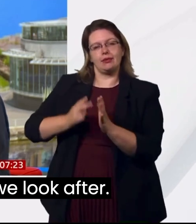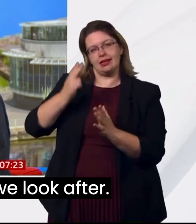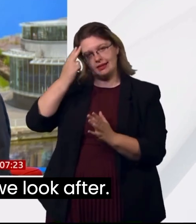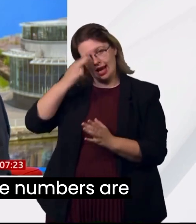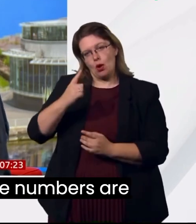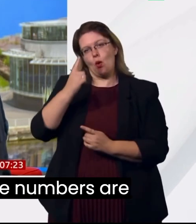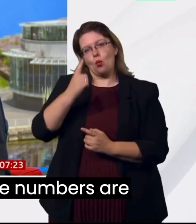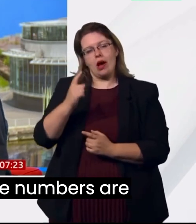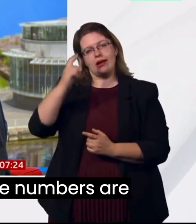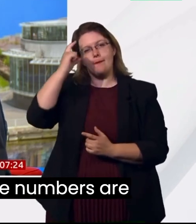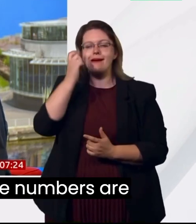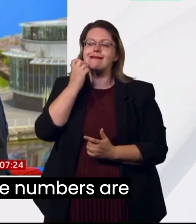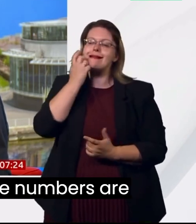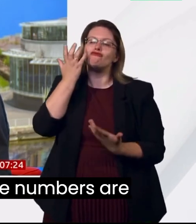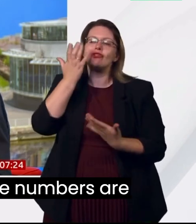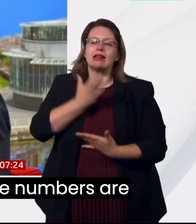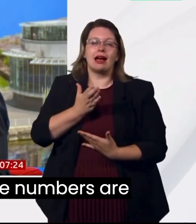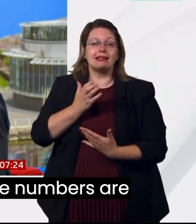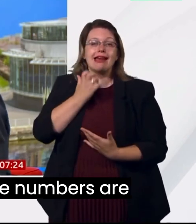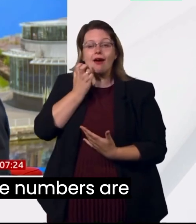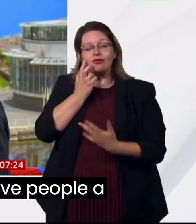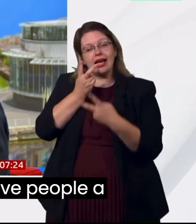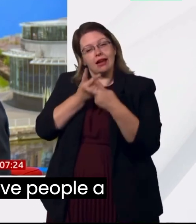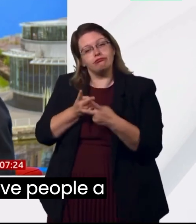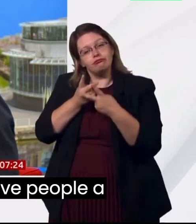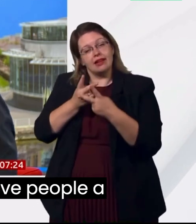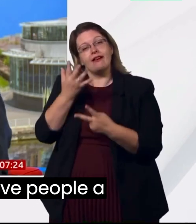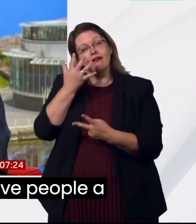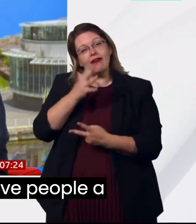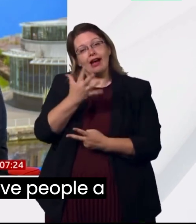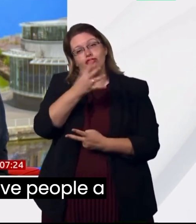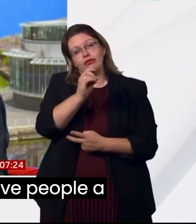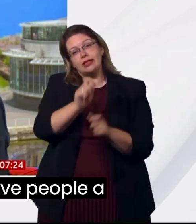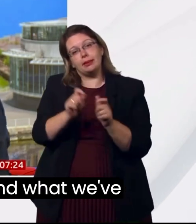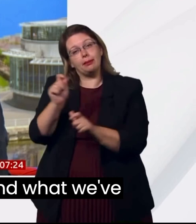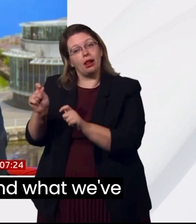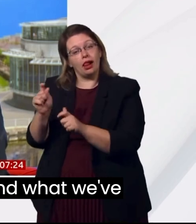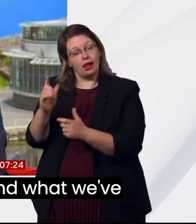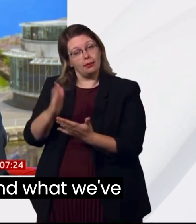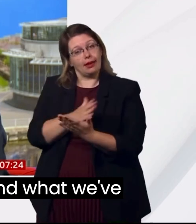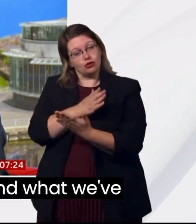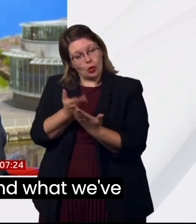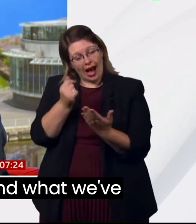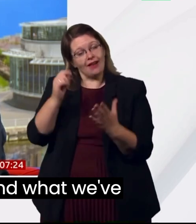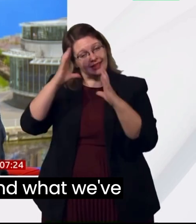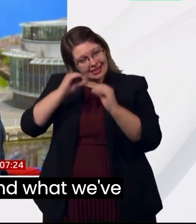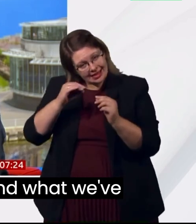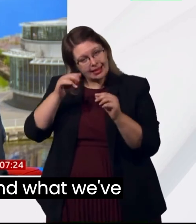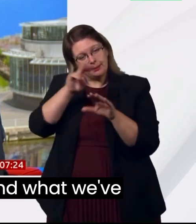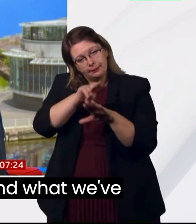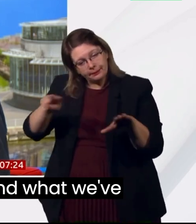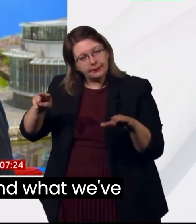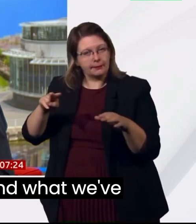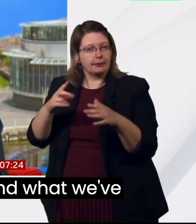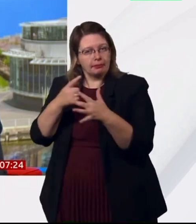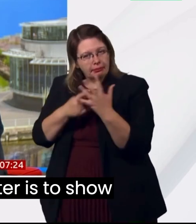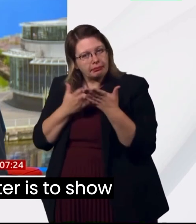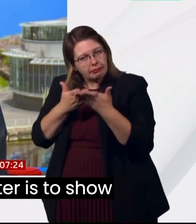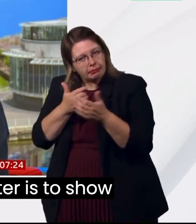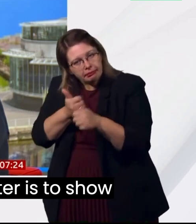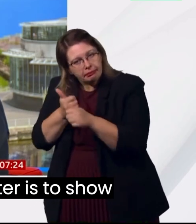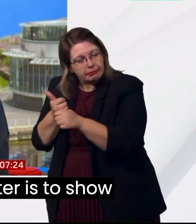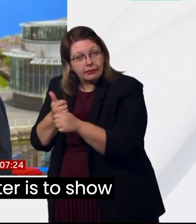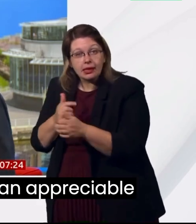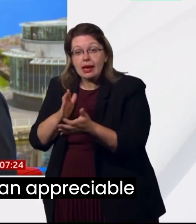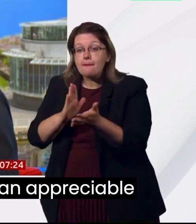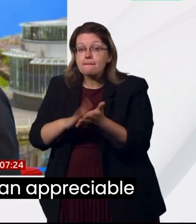look after 550 people every night and those numbers are growing. So we try and give people a place to go. And what we've done in